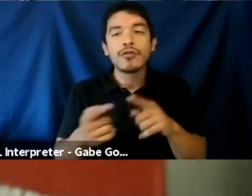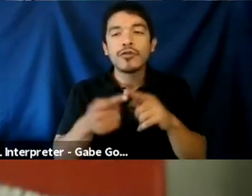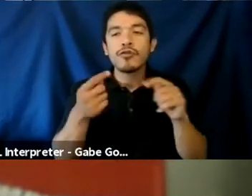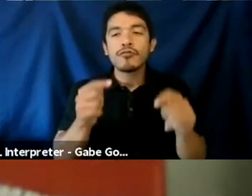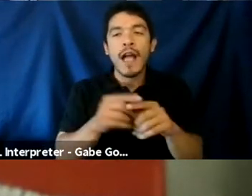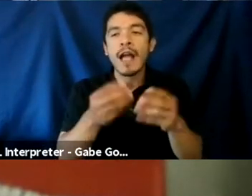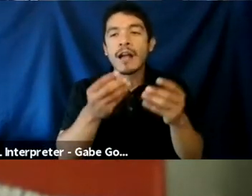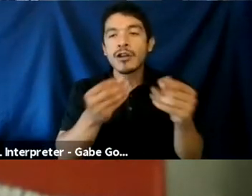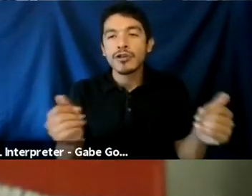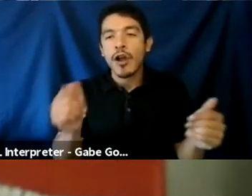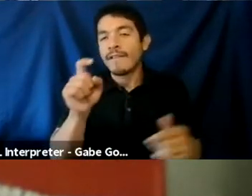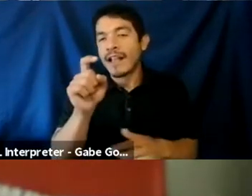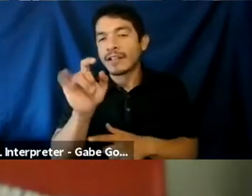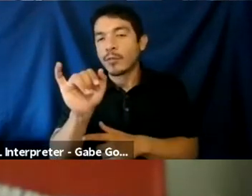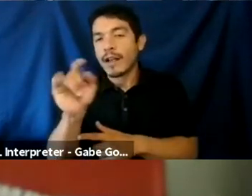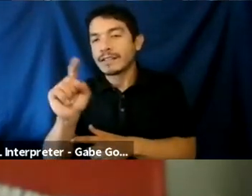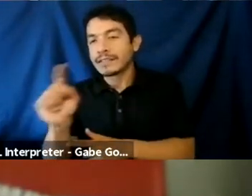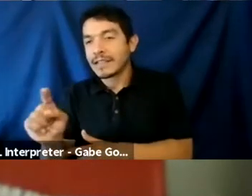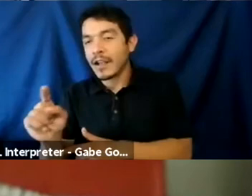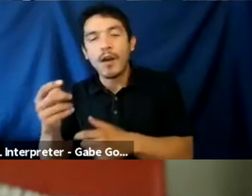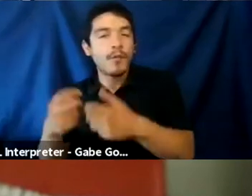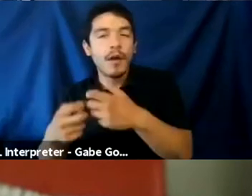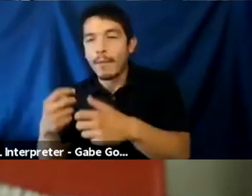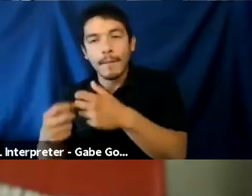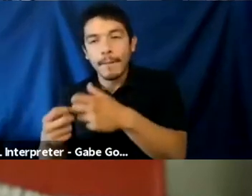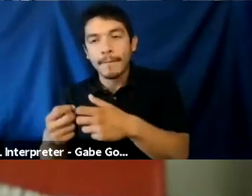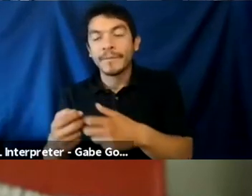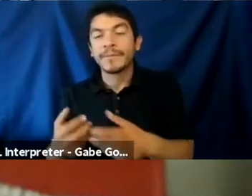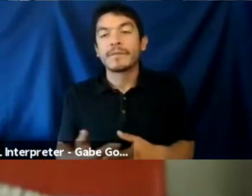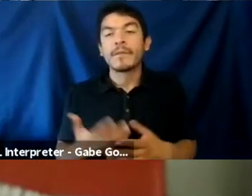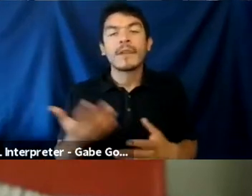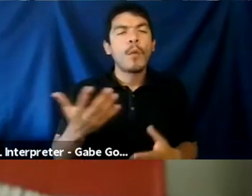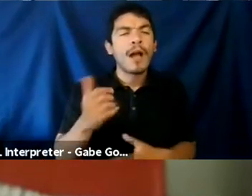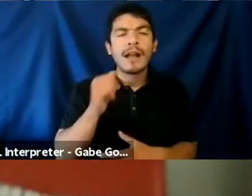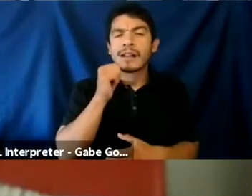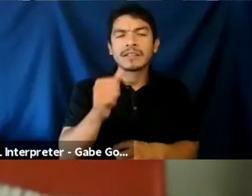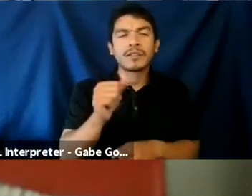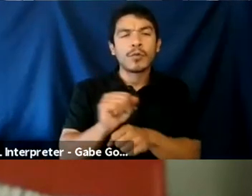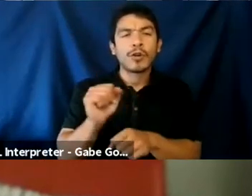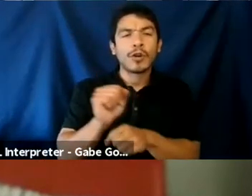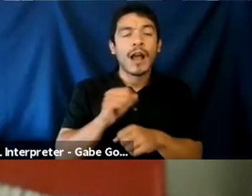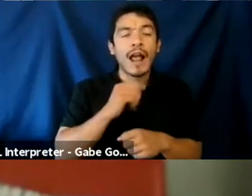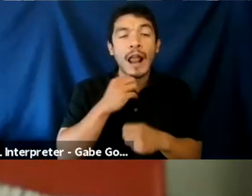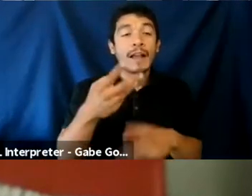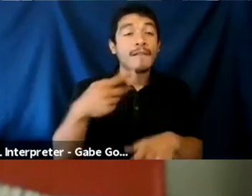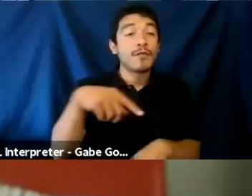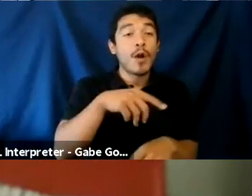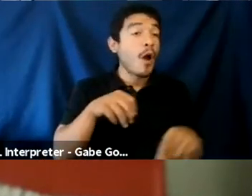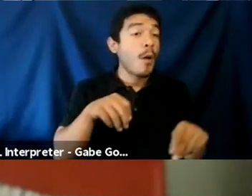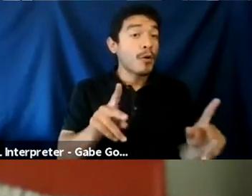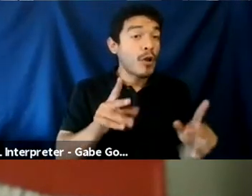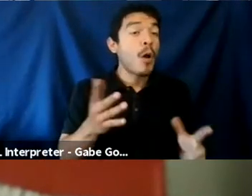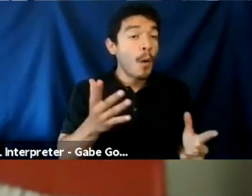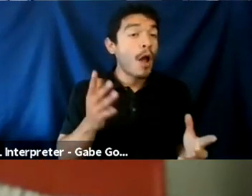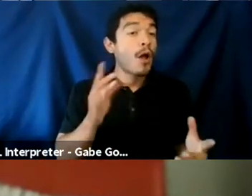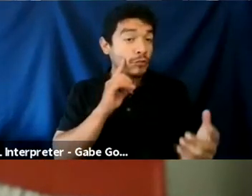and solve the XYZ problem. Right. What isn't working. And I will give you all an opportunity to talk about what is, and what you'd like to see. But I think